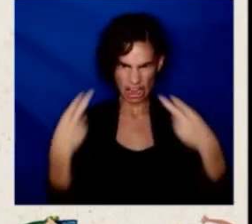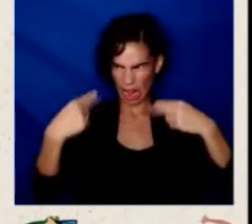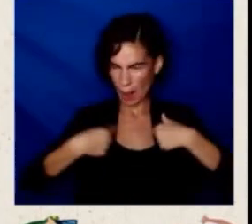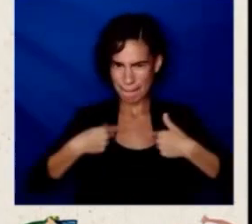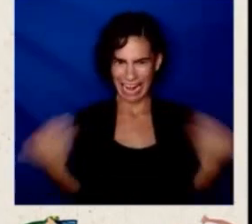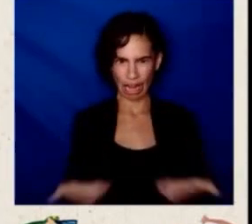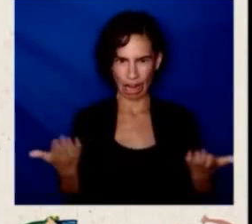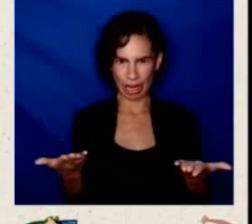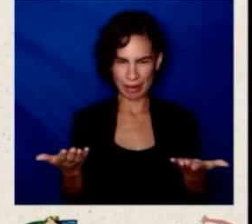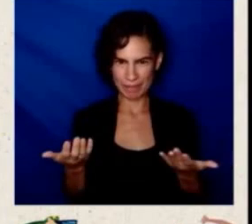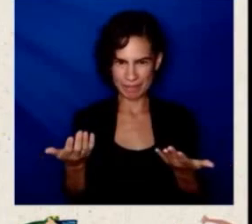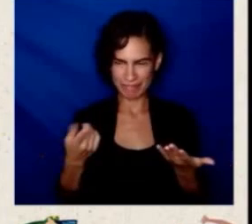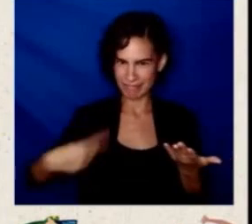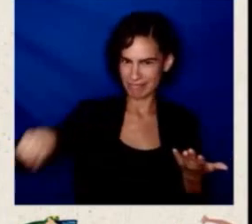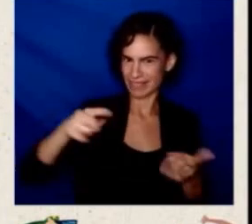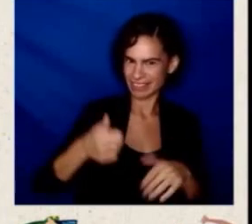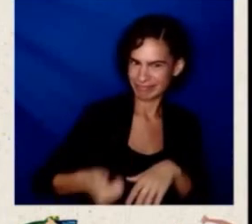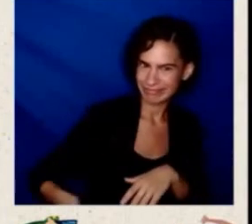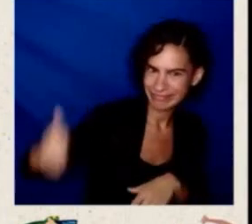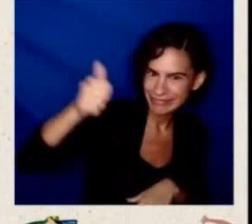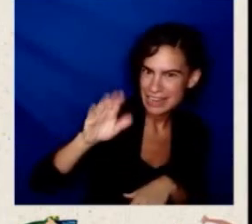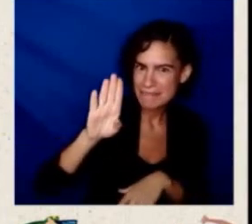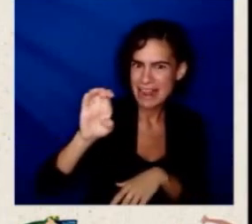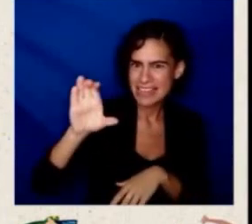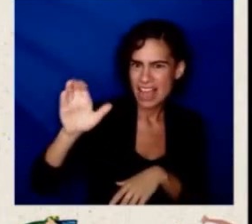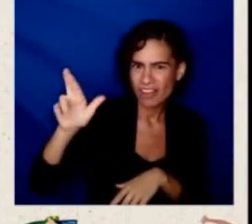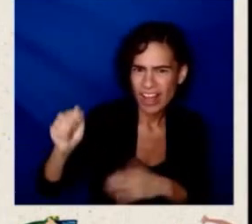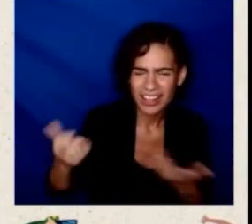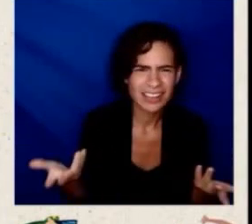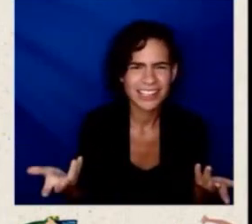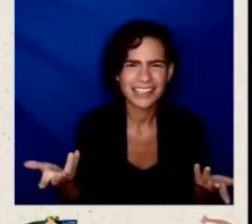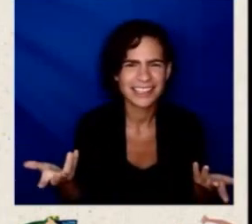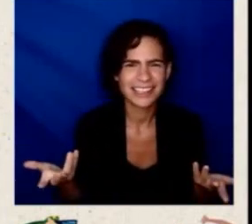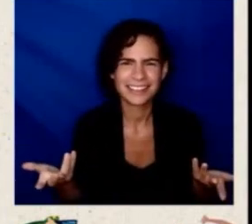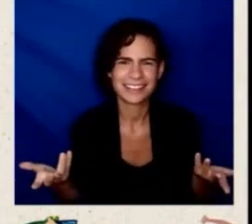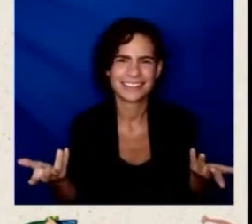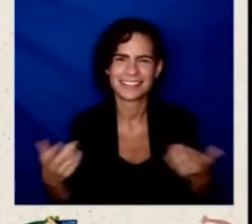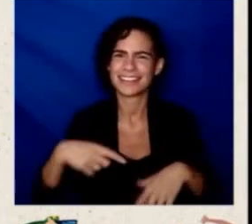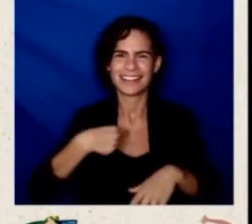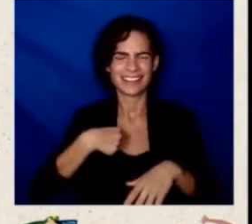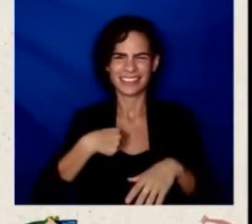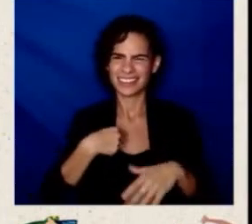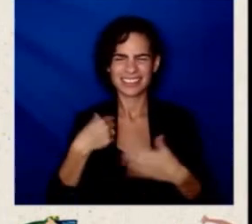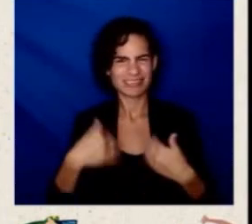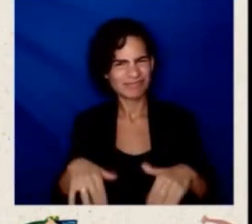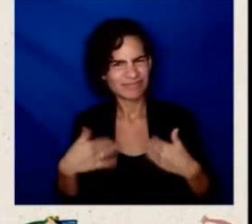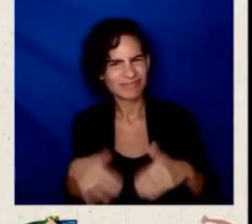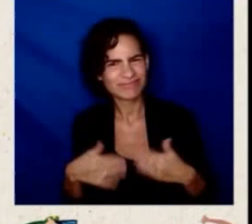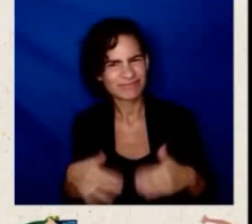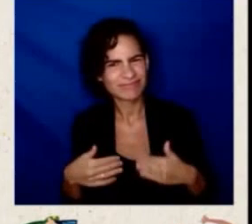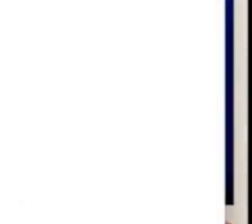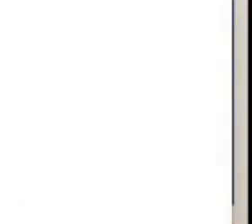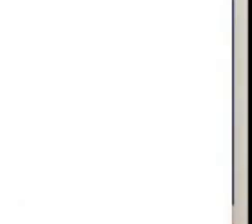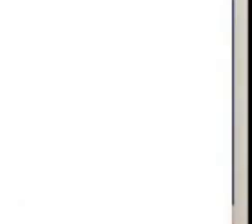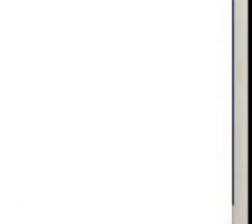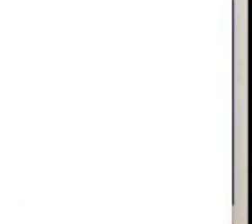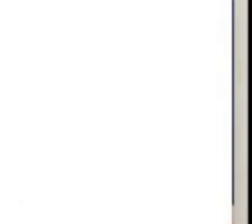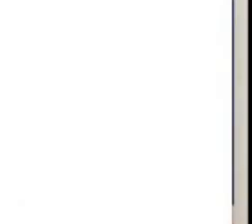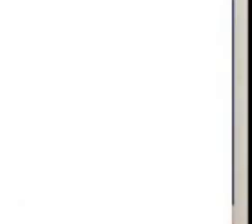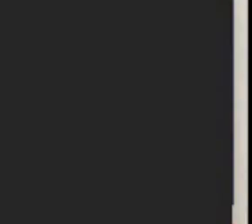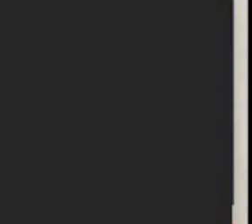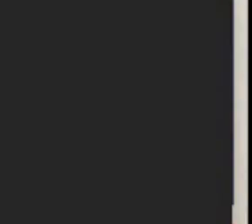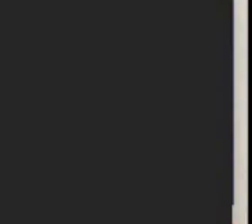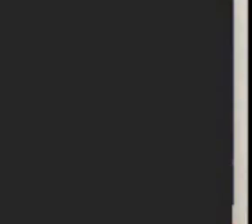sitting across the table from an individual who I don't know if all of you know and